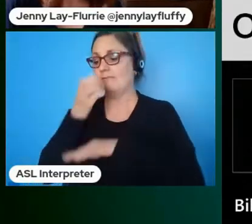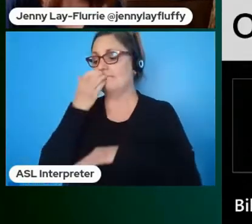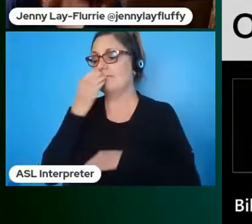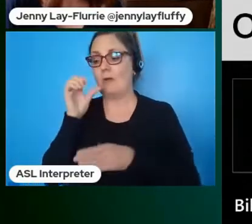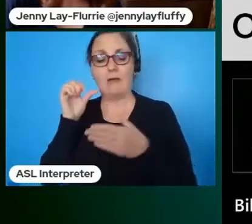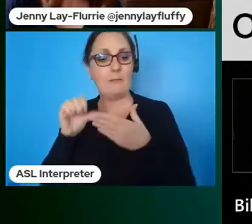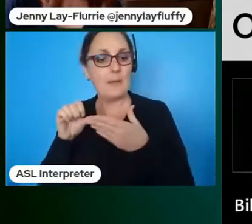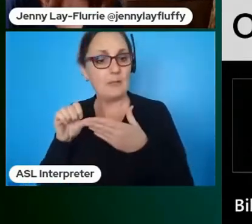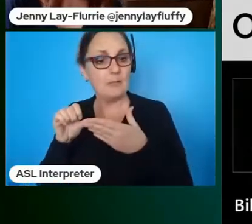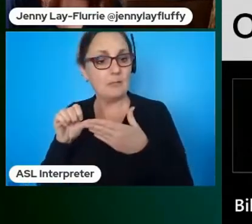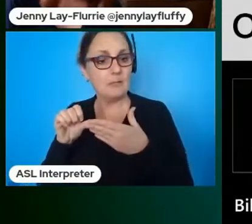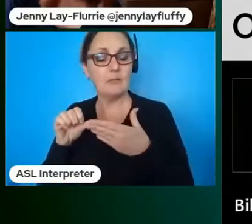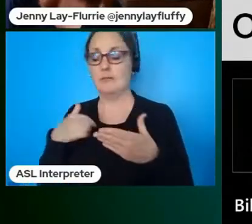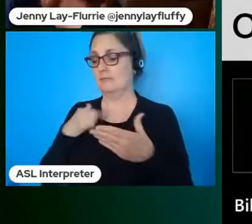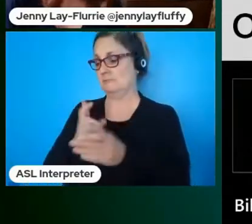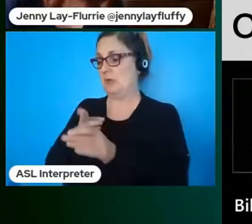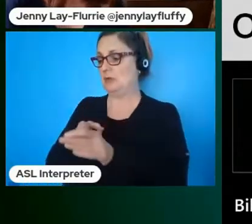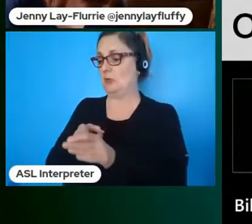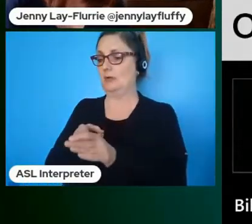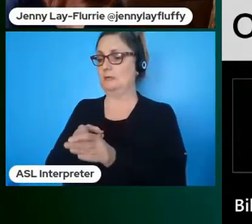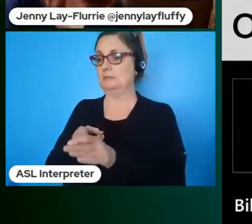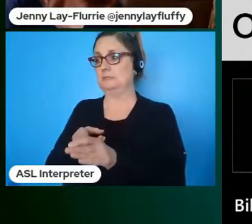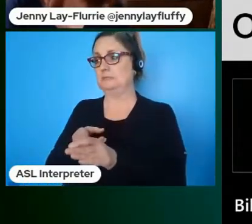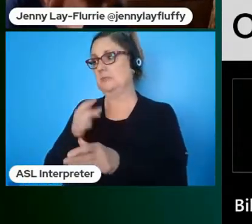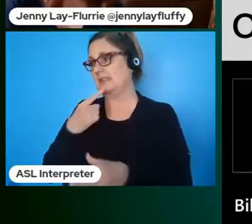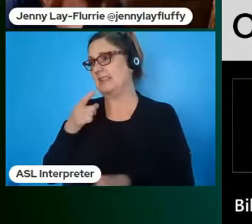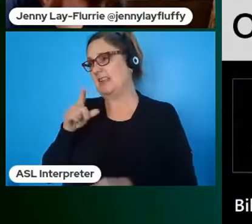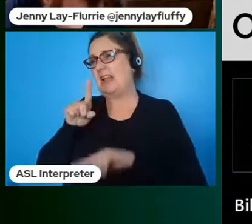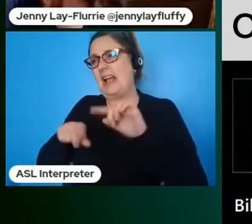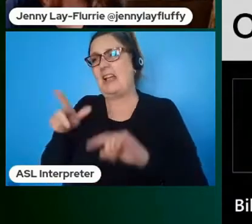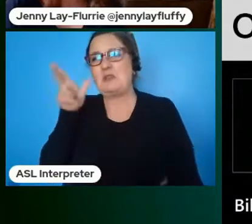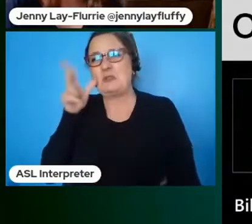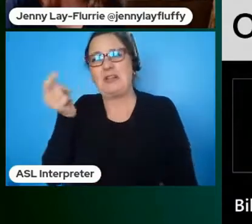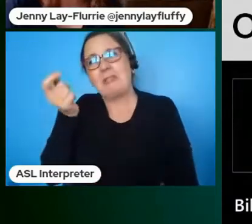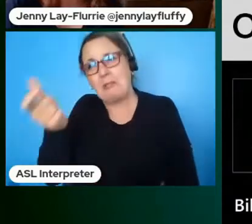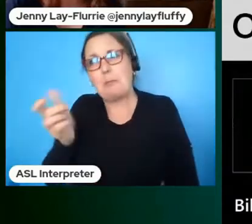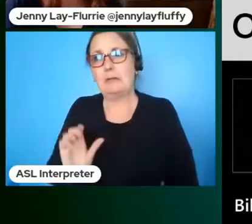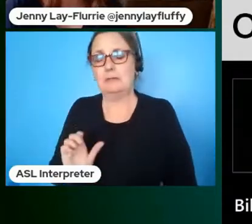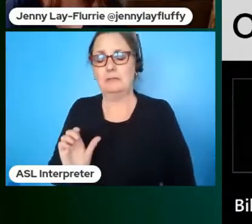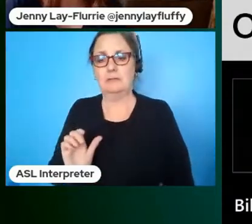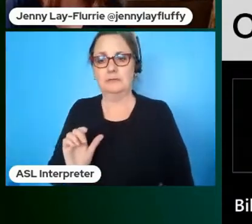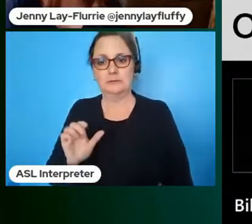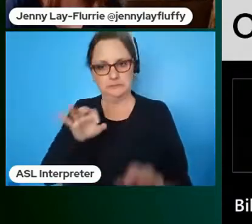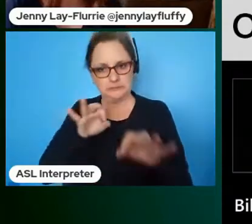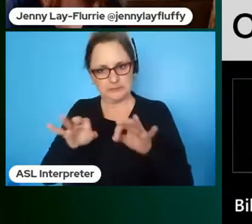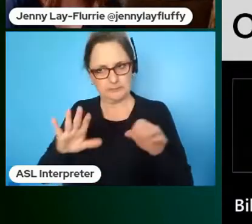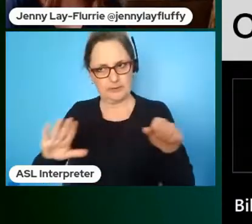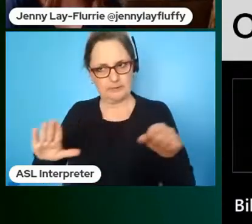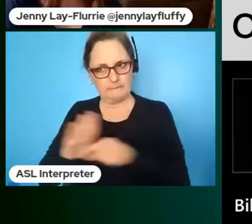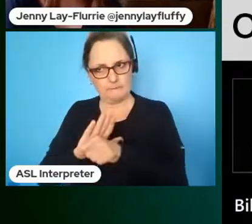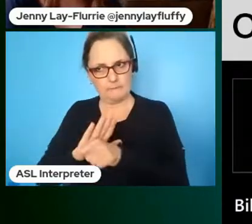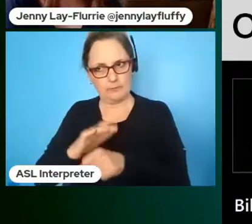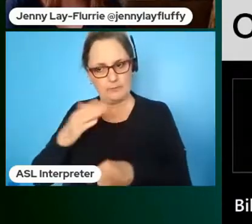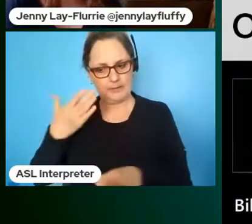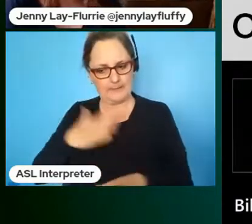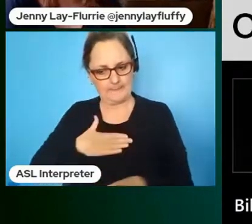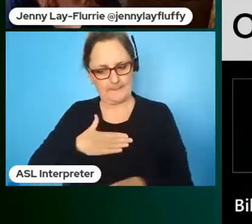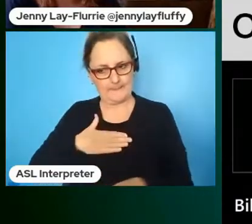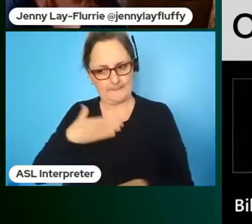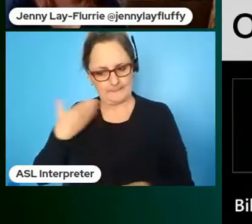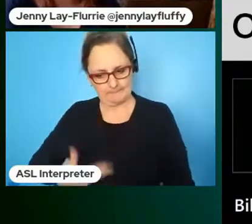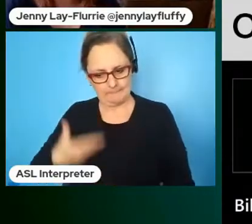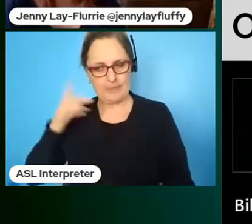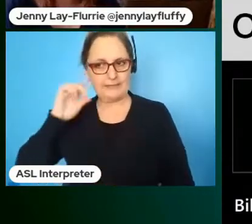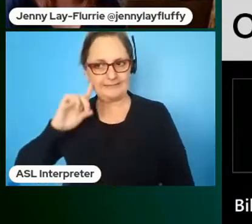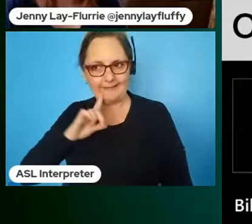i joined sharing that i couldn't hear a little bit but i didn't share the full extent of my deafness i ultimately